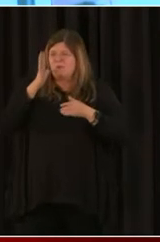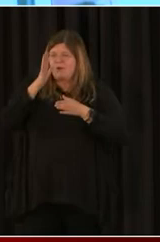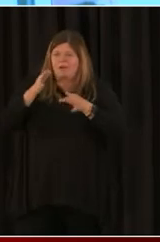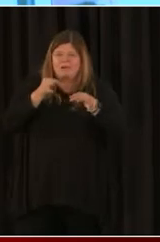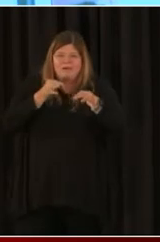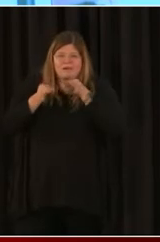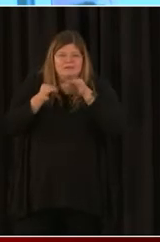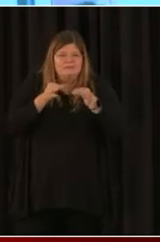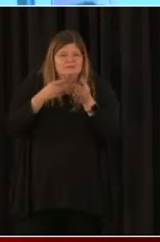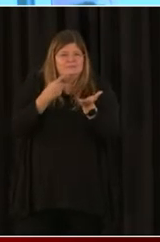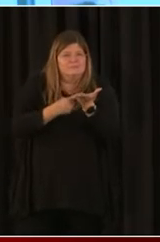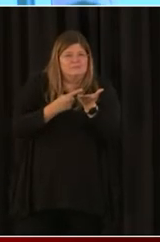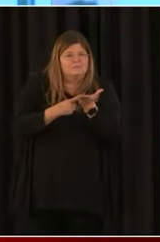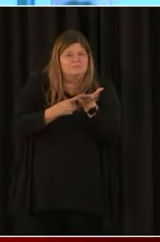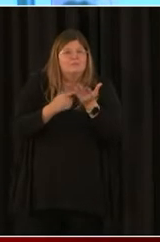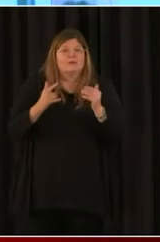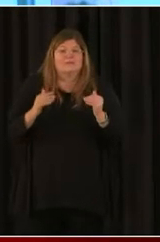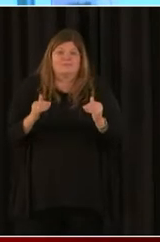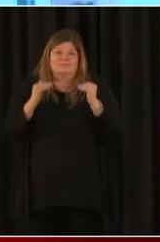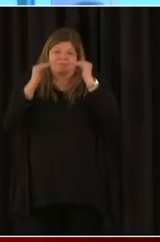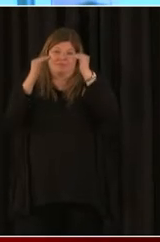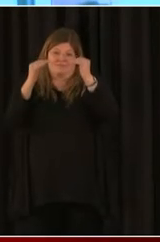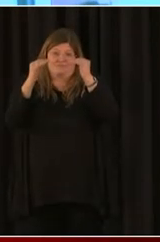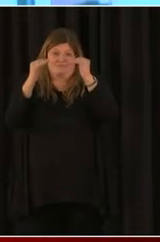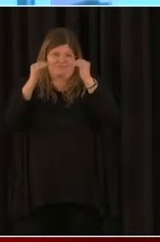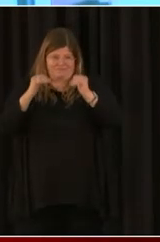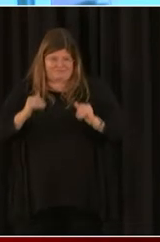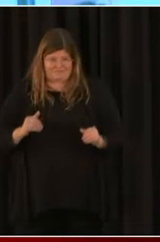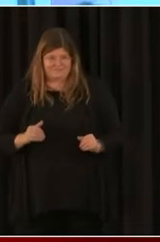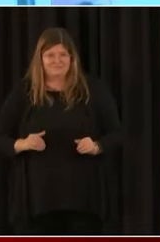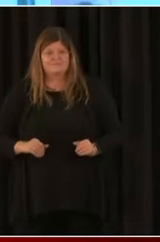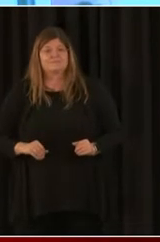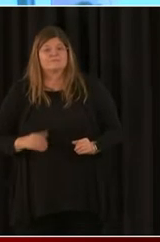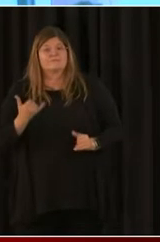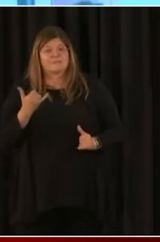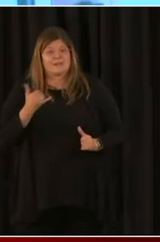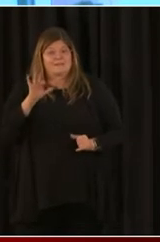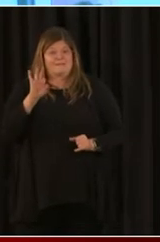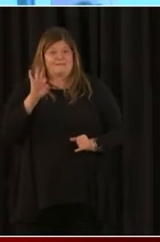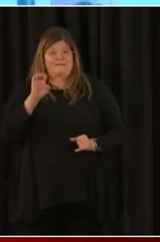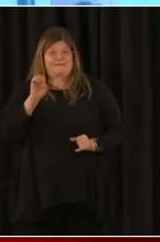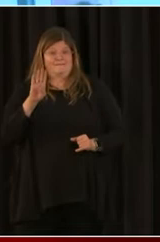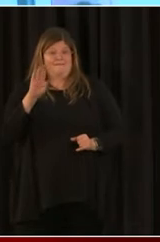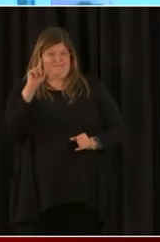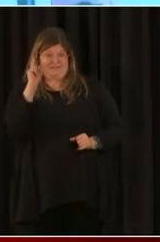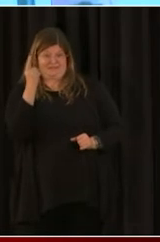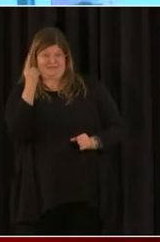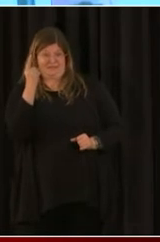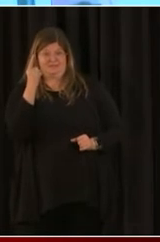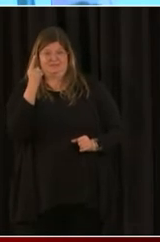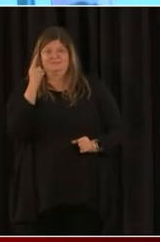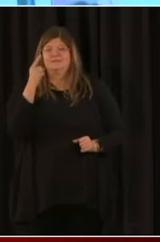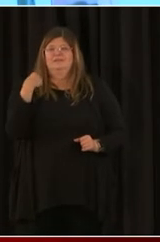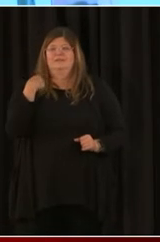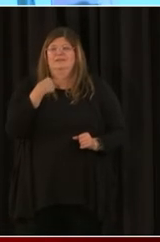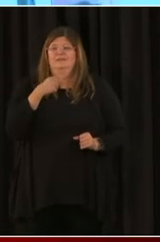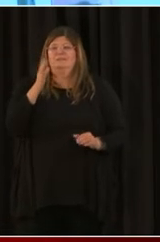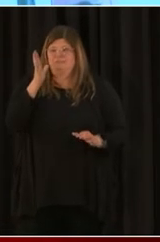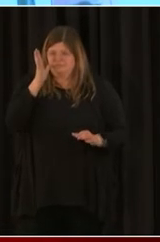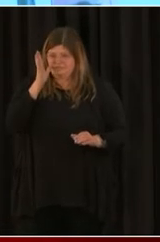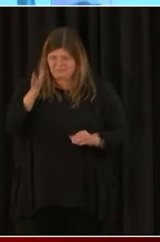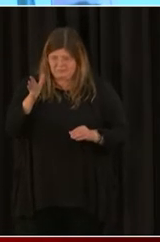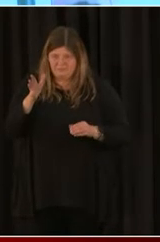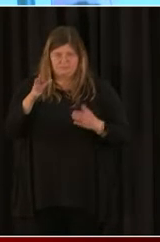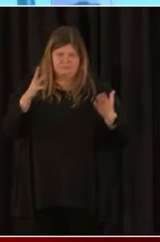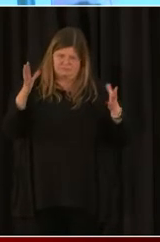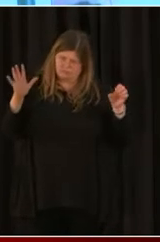We would expect that by February 1st that we will have the standard operating procedures out for